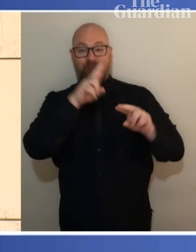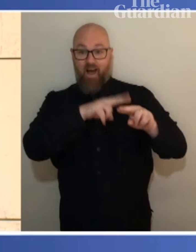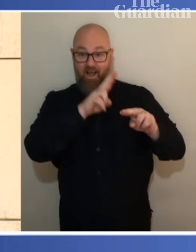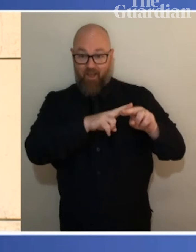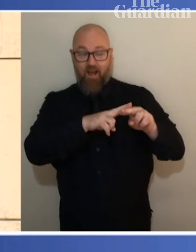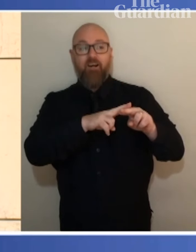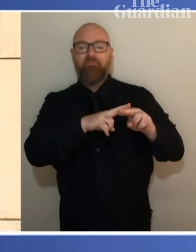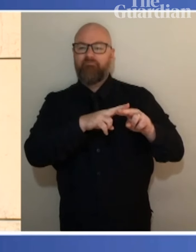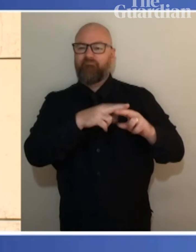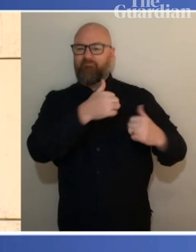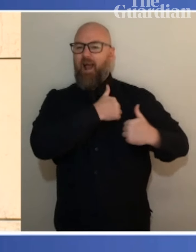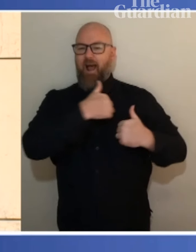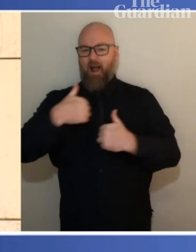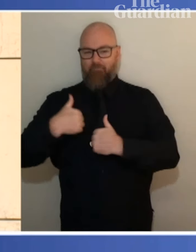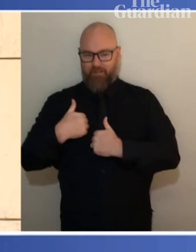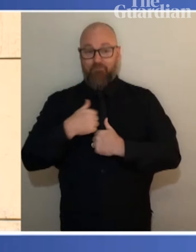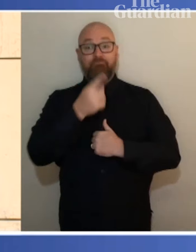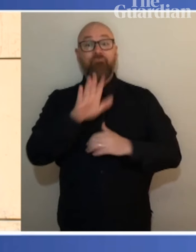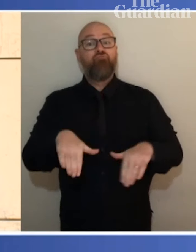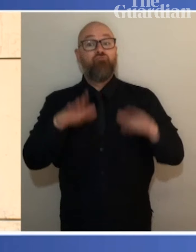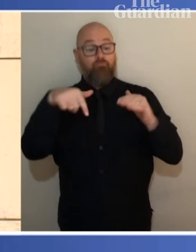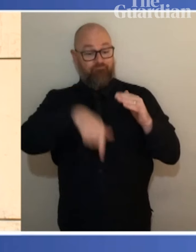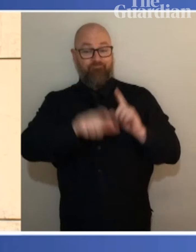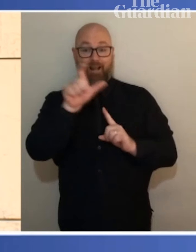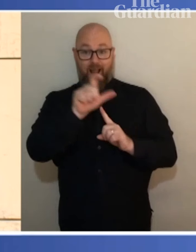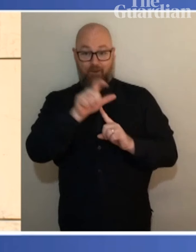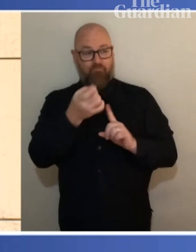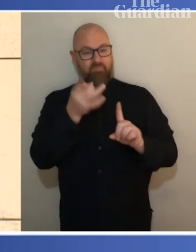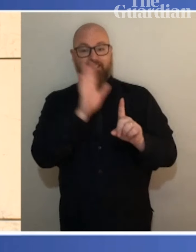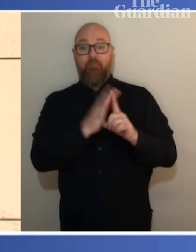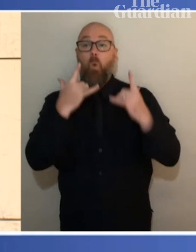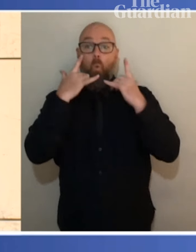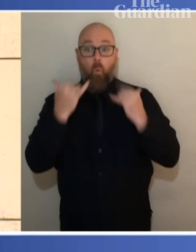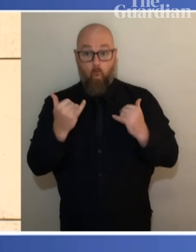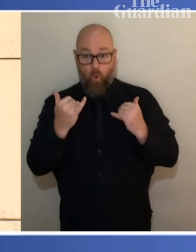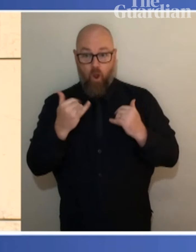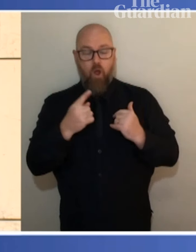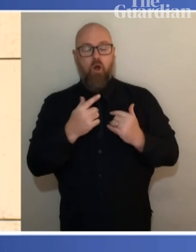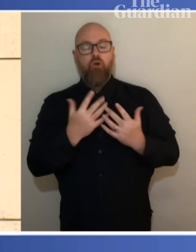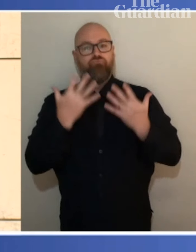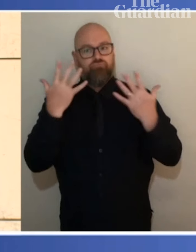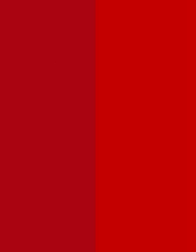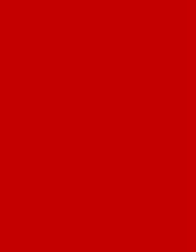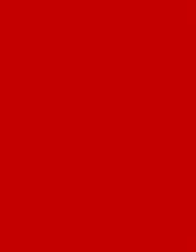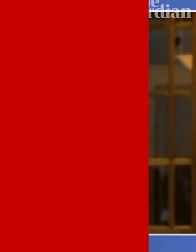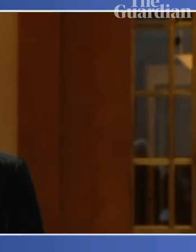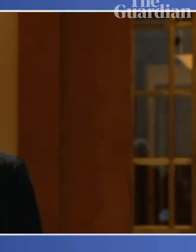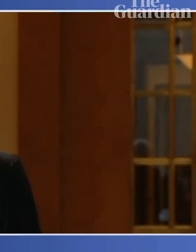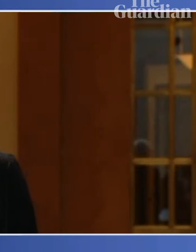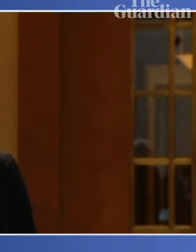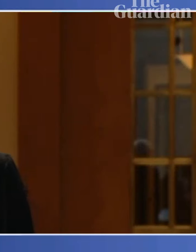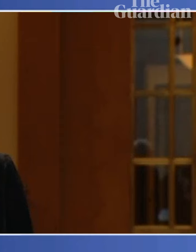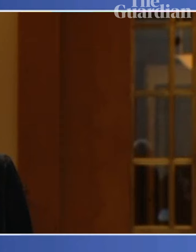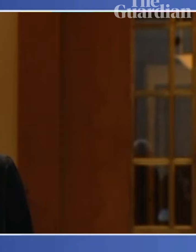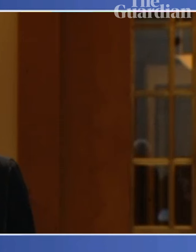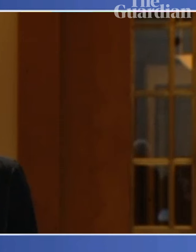and a lawyer by training, Sam is a deeply respected and highly accomplished business leader. I'm